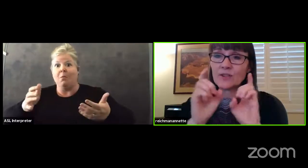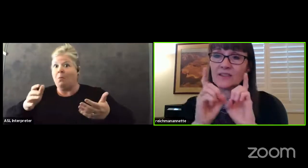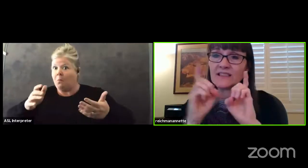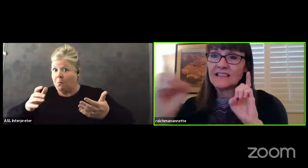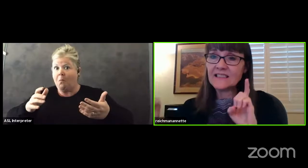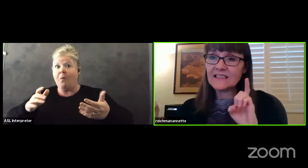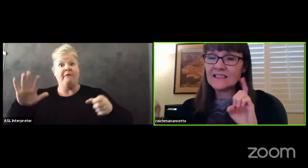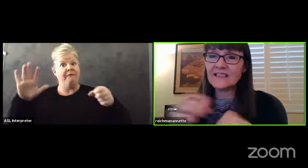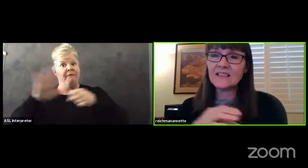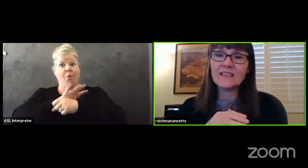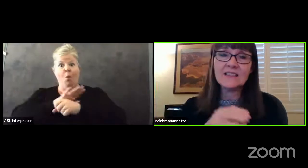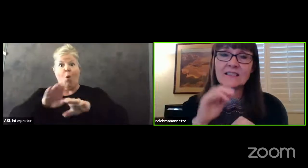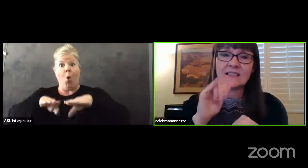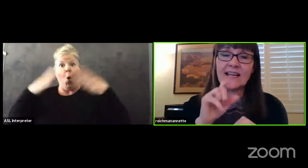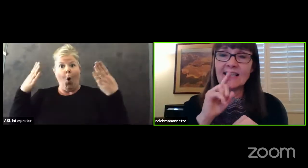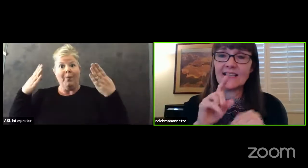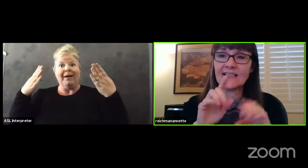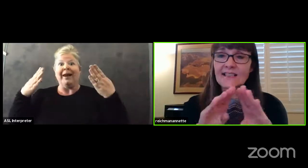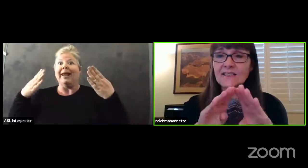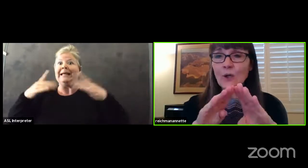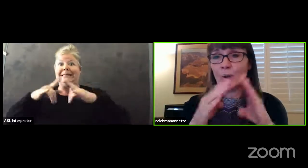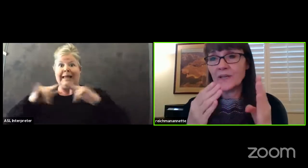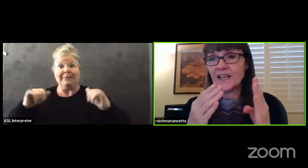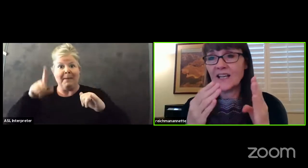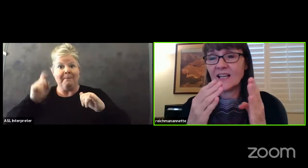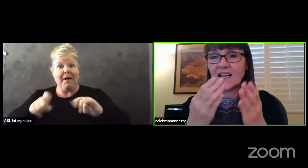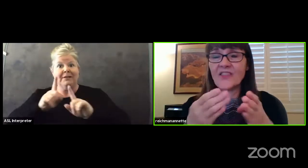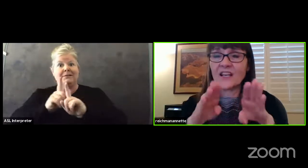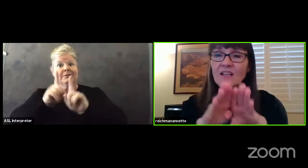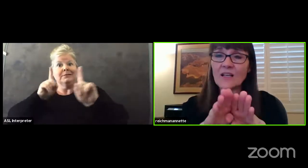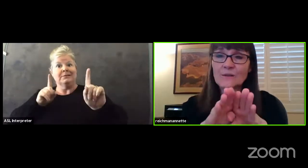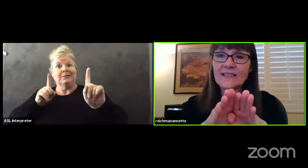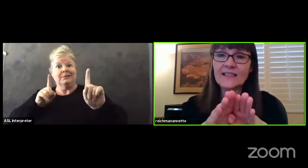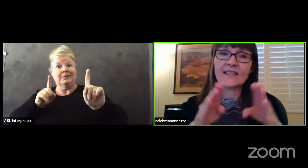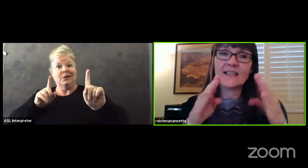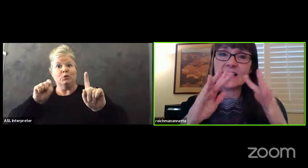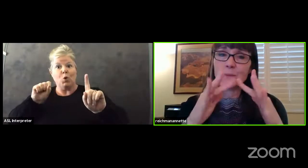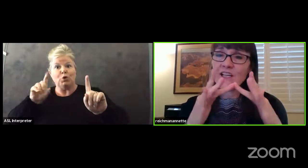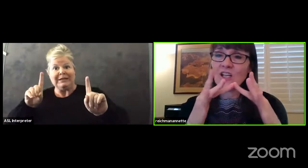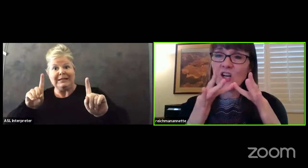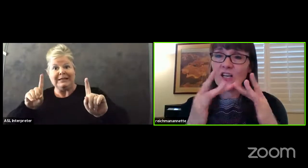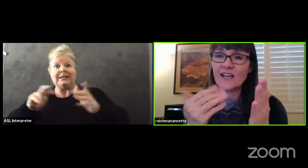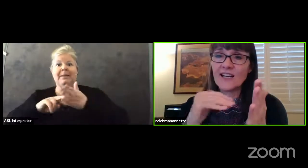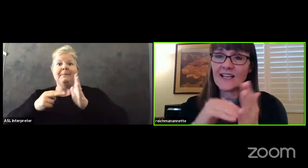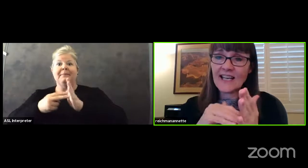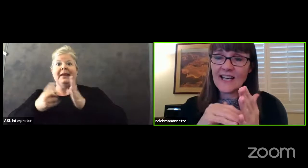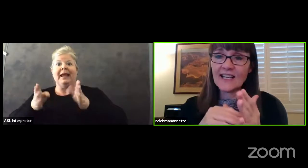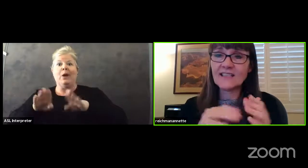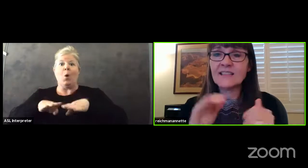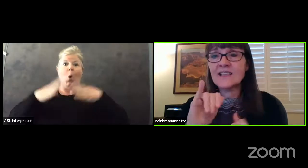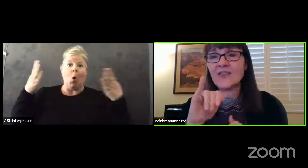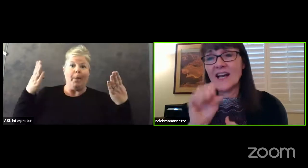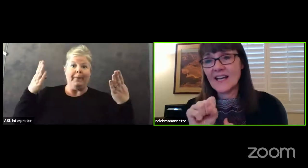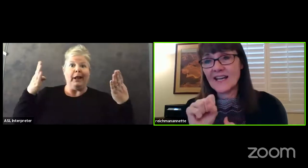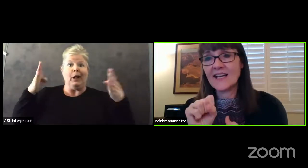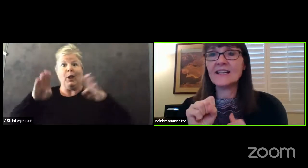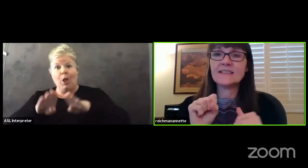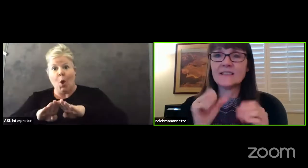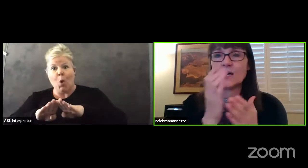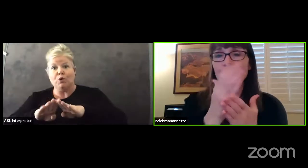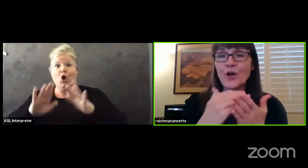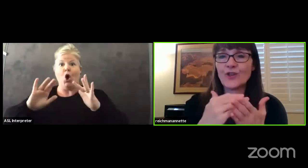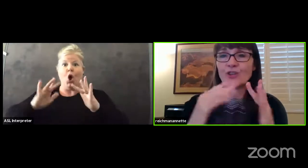social distancing that is opening and then closing and then being online again that